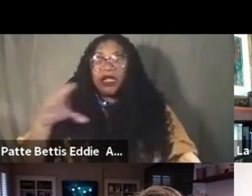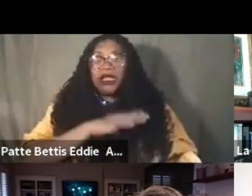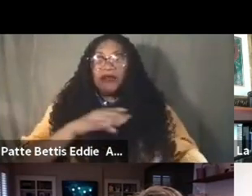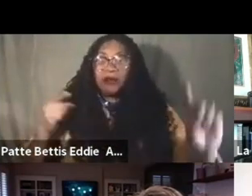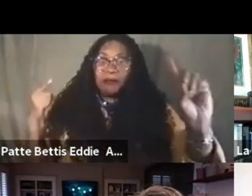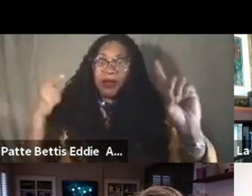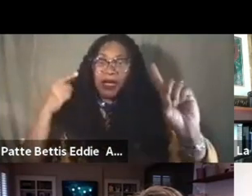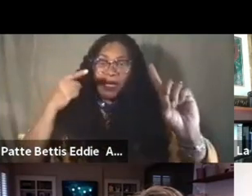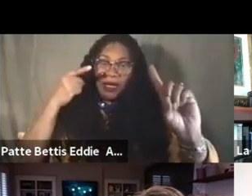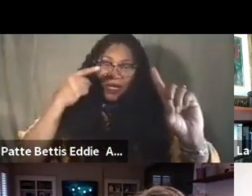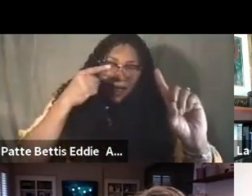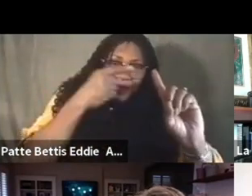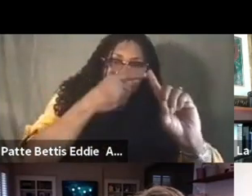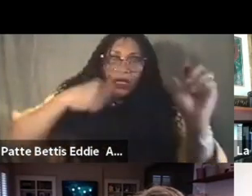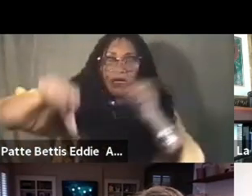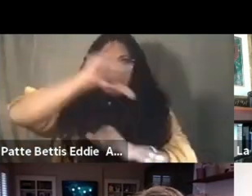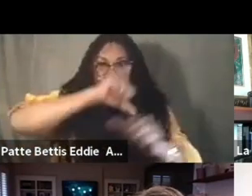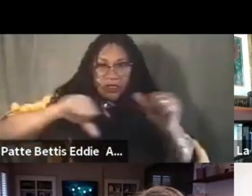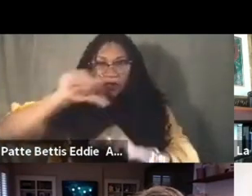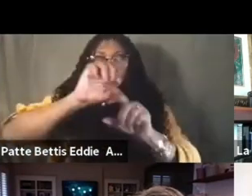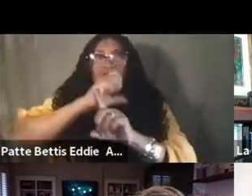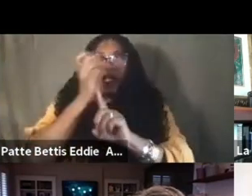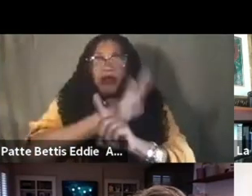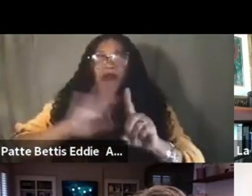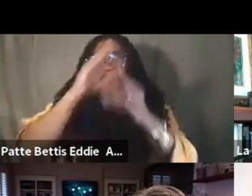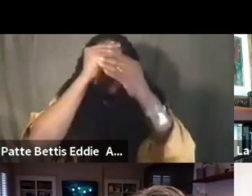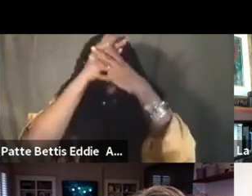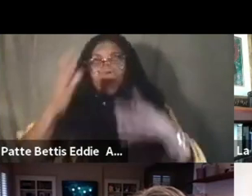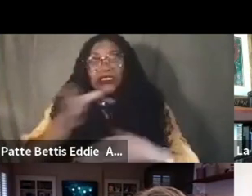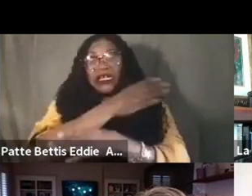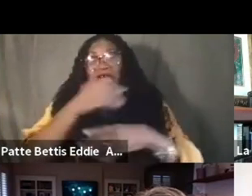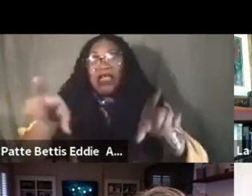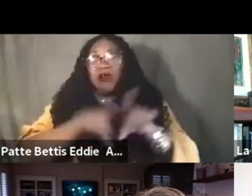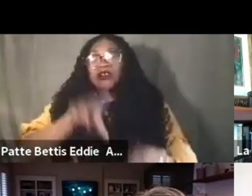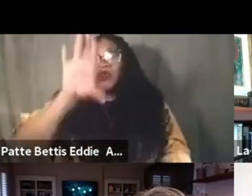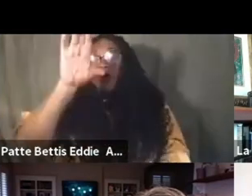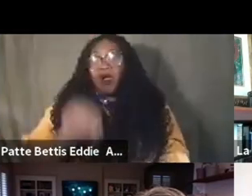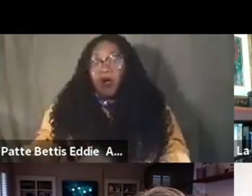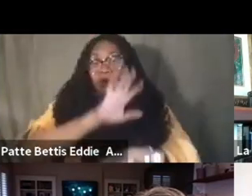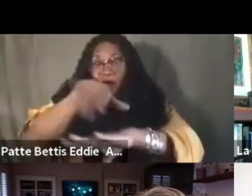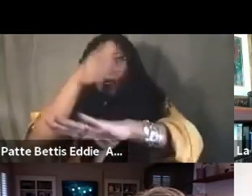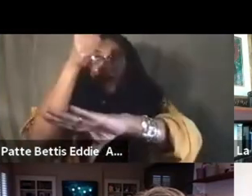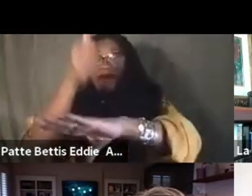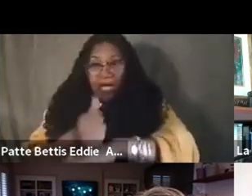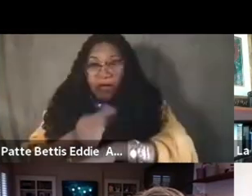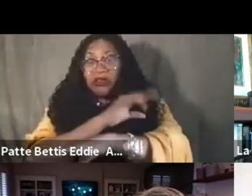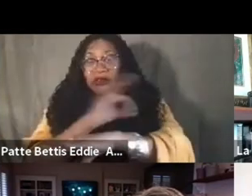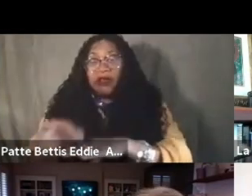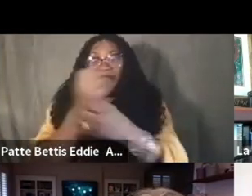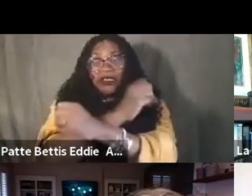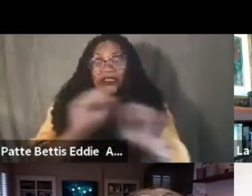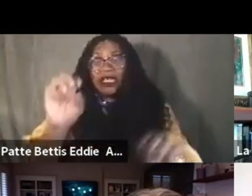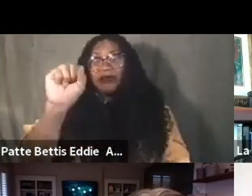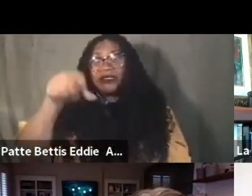the social and environmental transformation he is also the co-founder of safe space productions casey someone i got i was